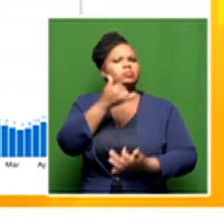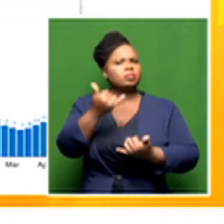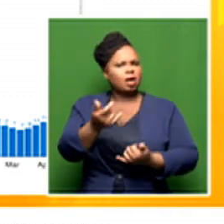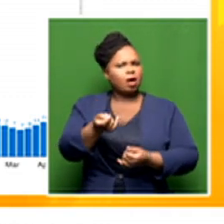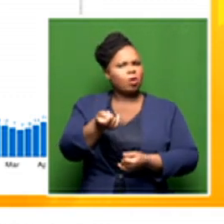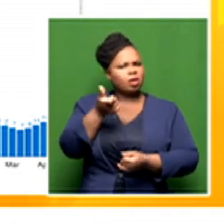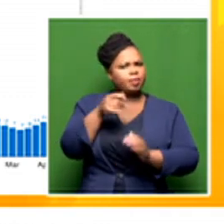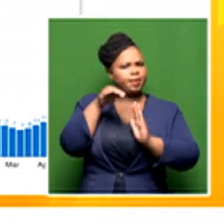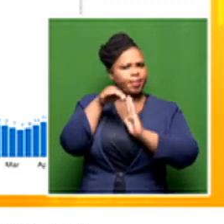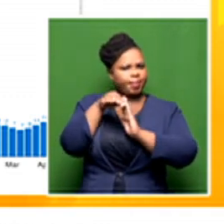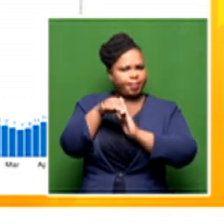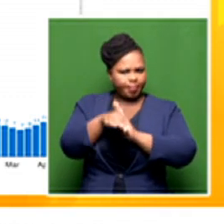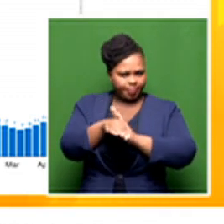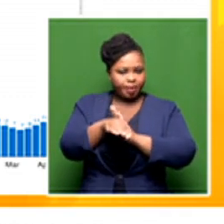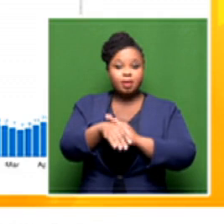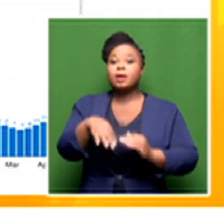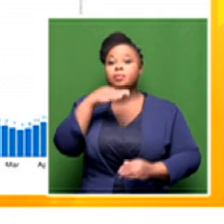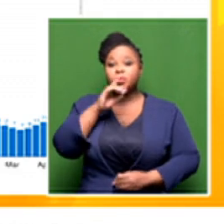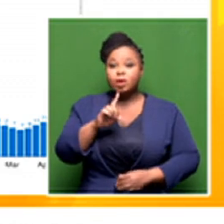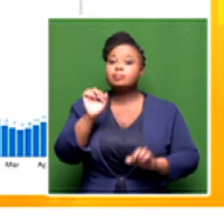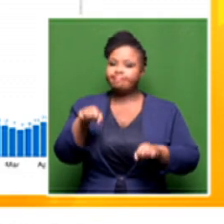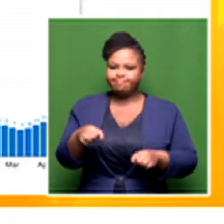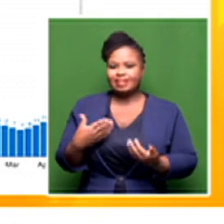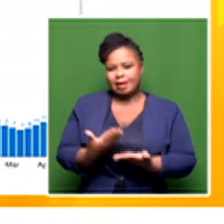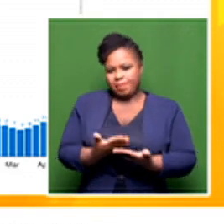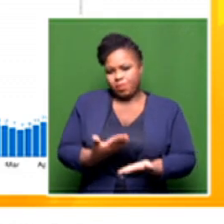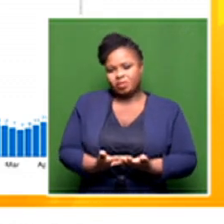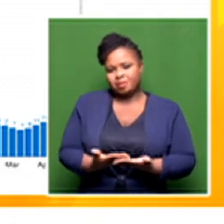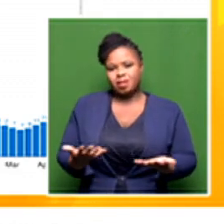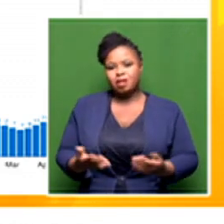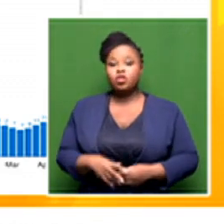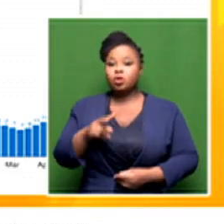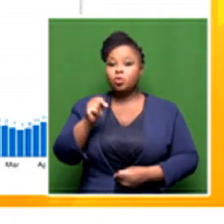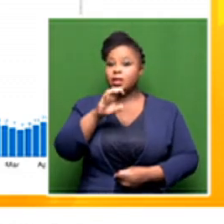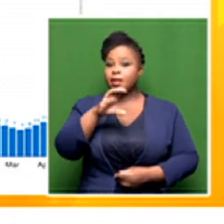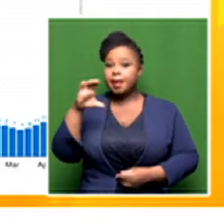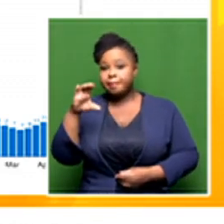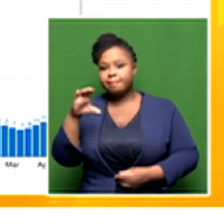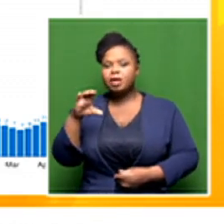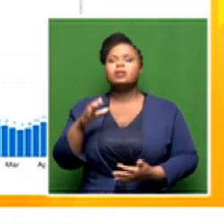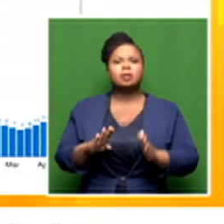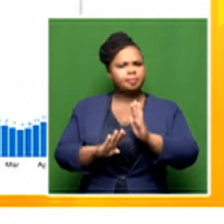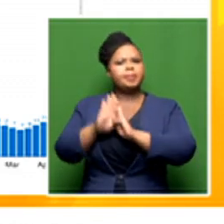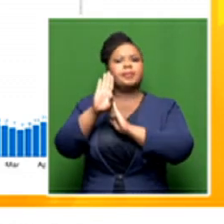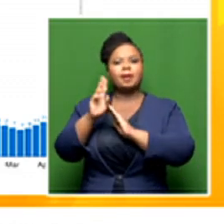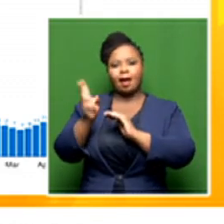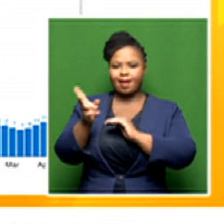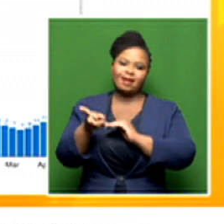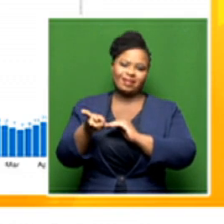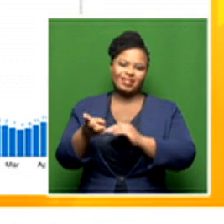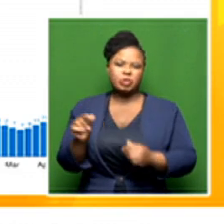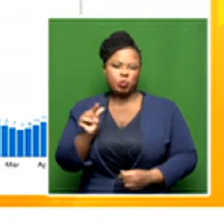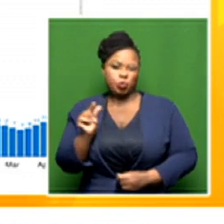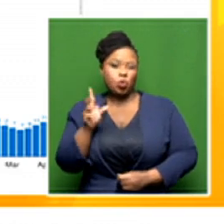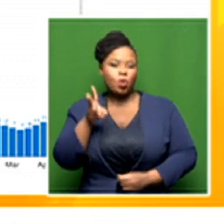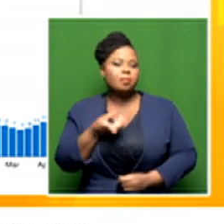decrease as well. So we're at another indication, possibly, of Northern Cape having passed its peak. Again, too soon. We'll